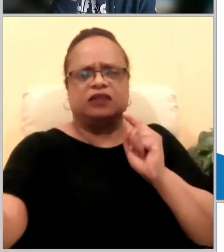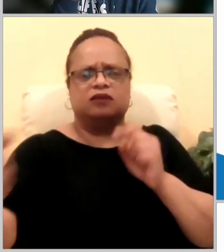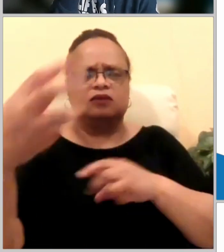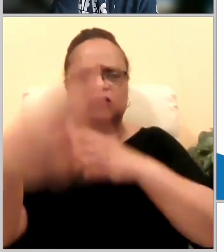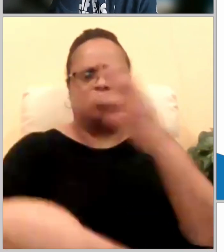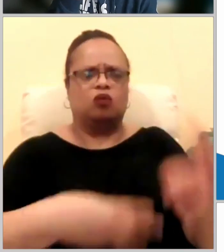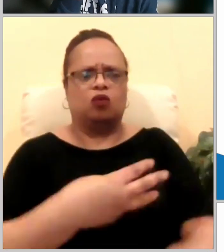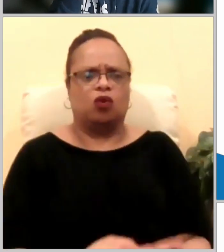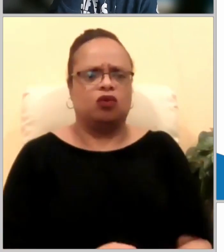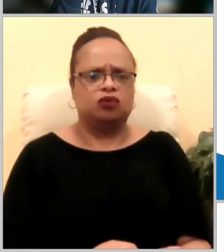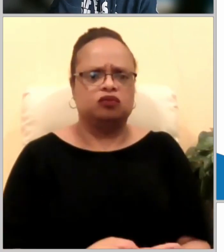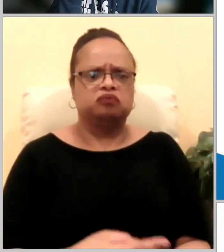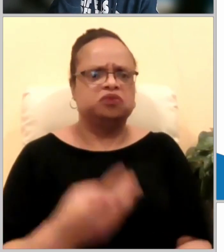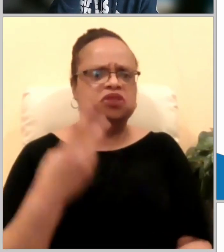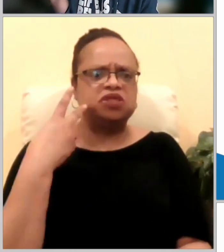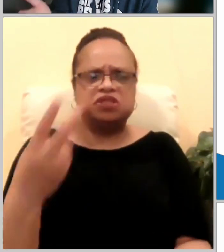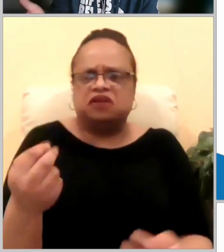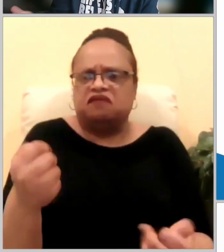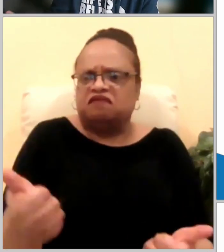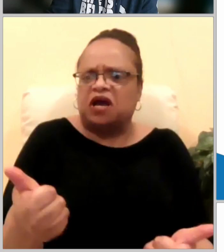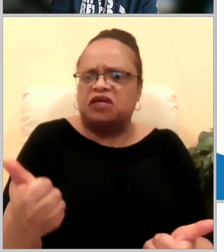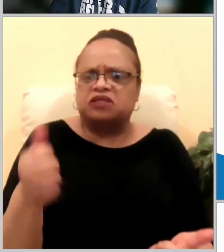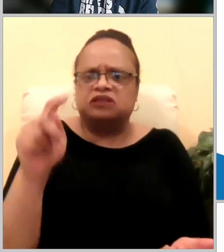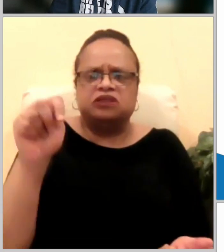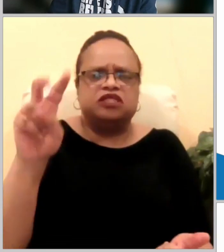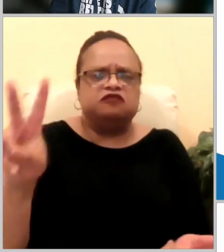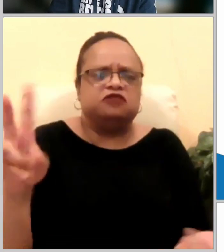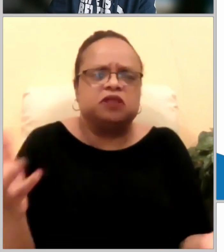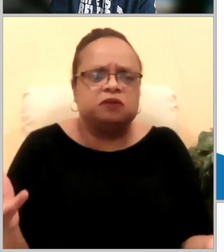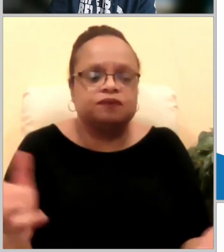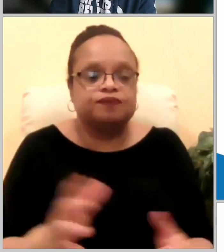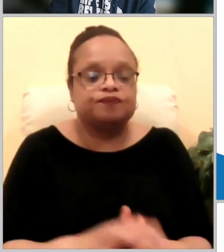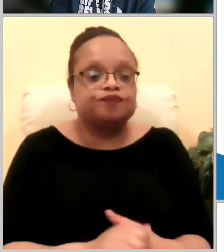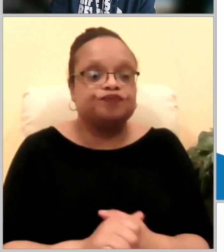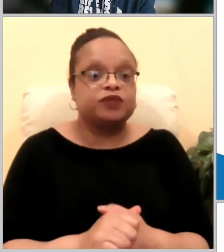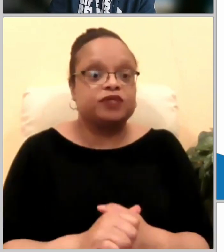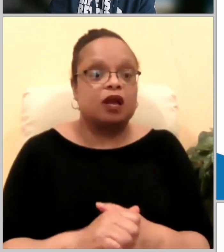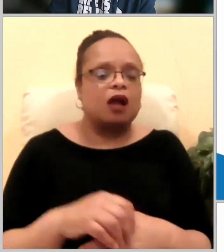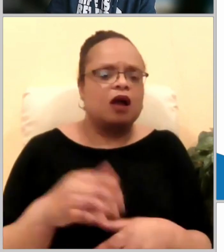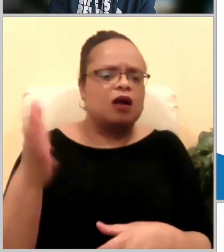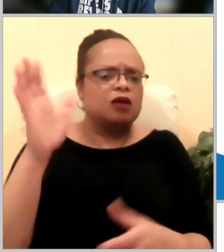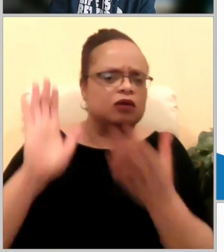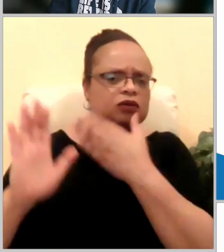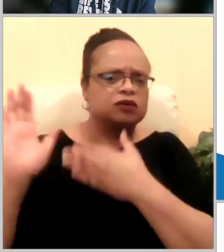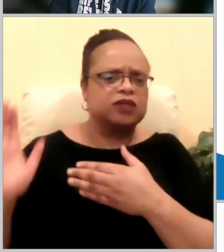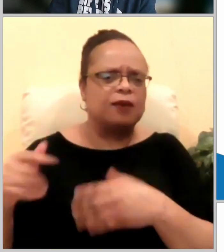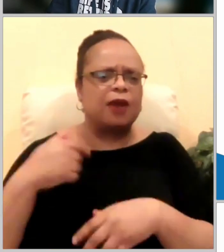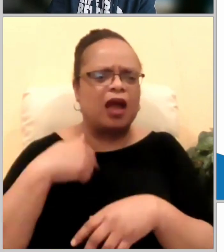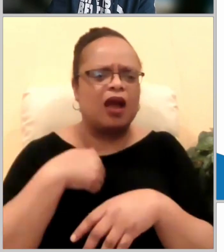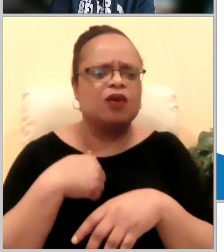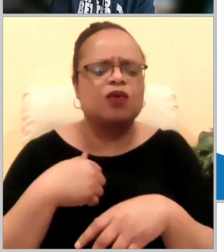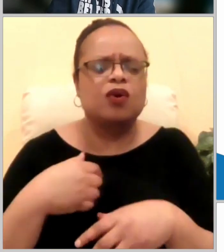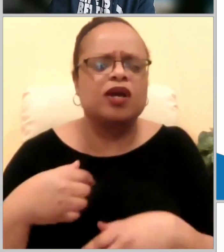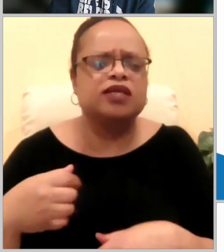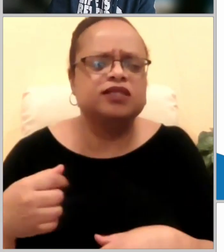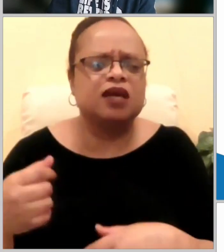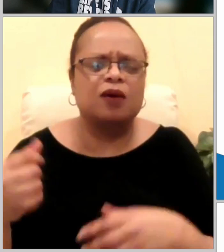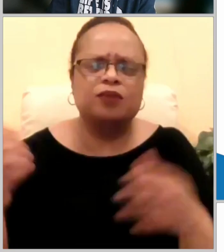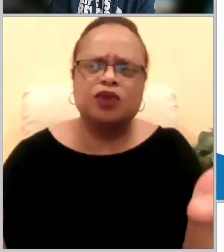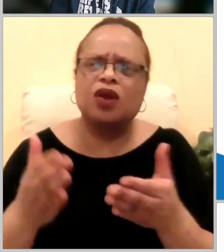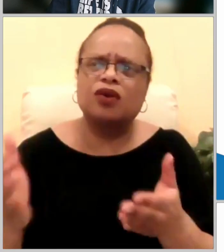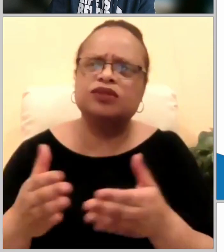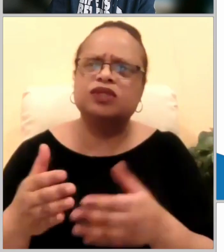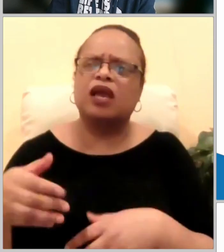i was mentoring a young man named stephen cam barris which many of you remember and steve had decided to do some mission work